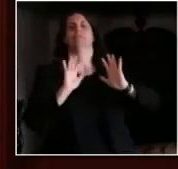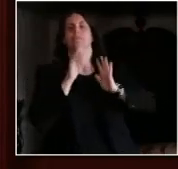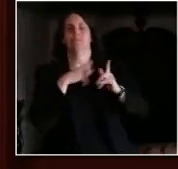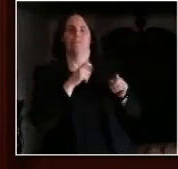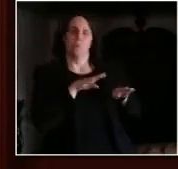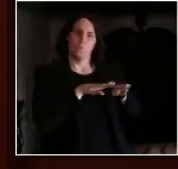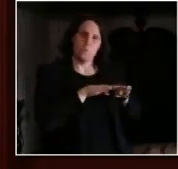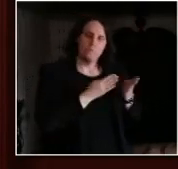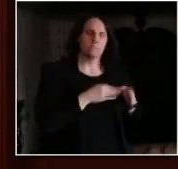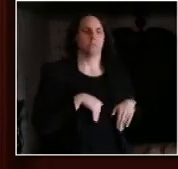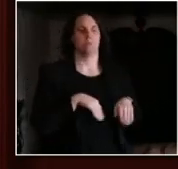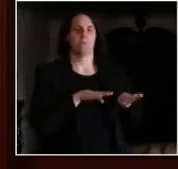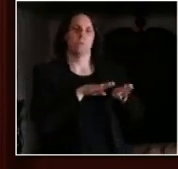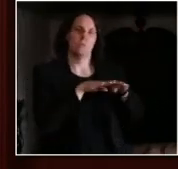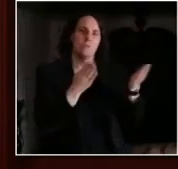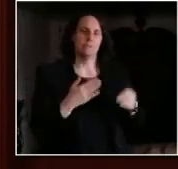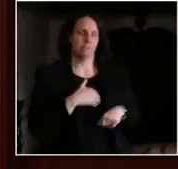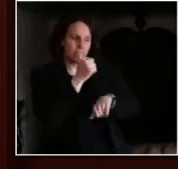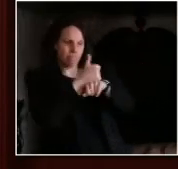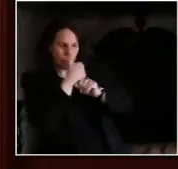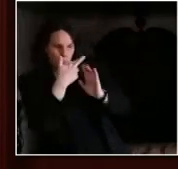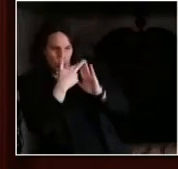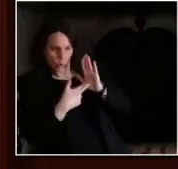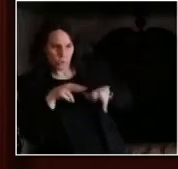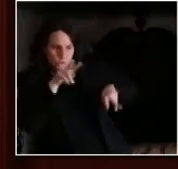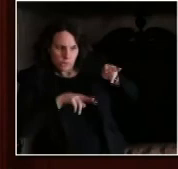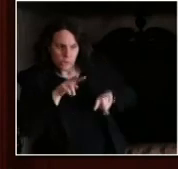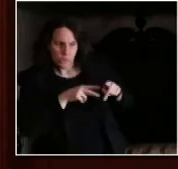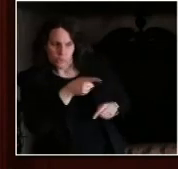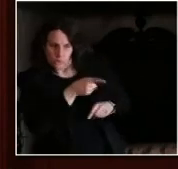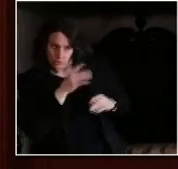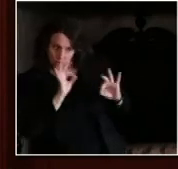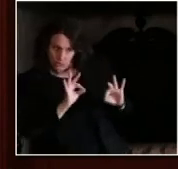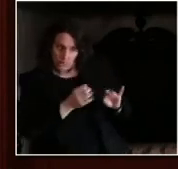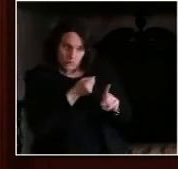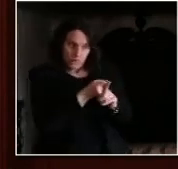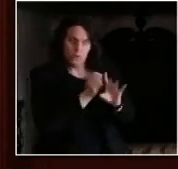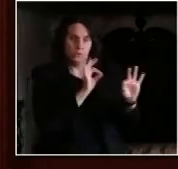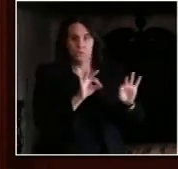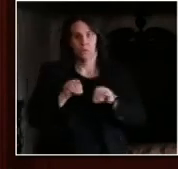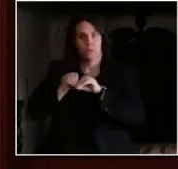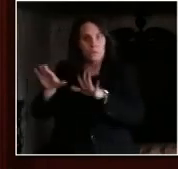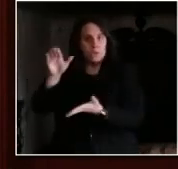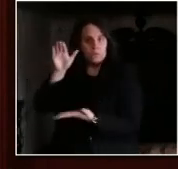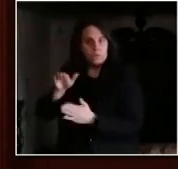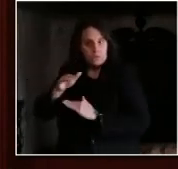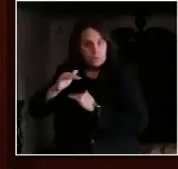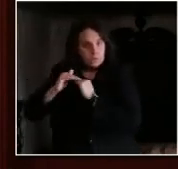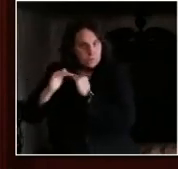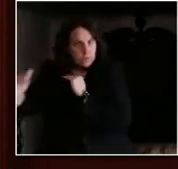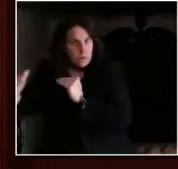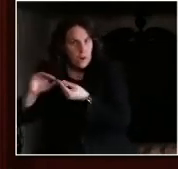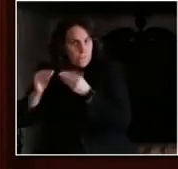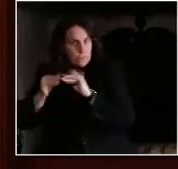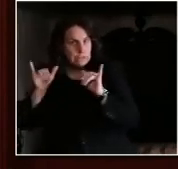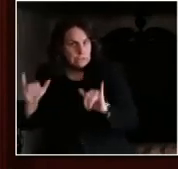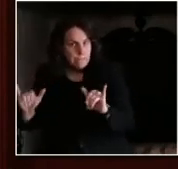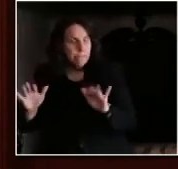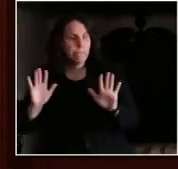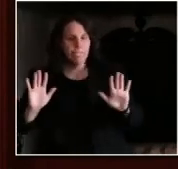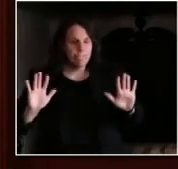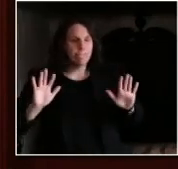curve and we'll need to then do that work. And customers won't be comfortable coming into your stores or sitting in your restaurants.